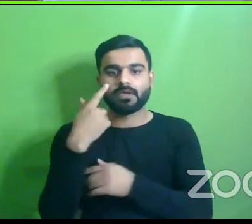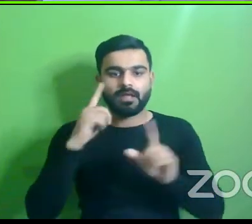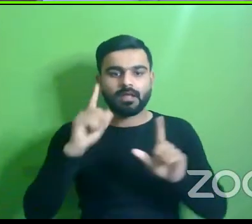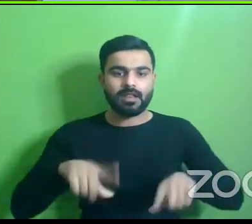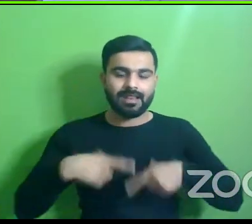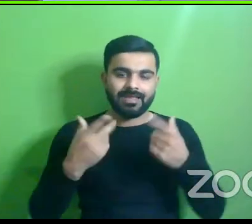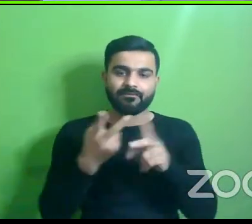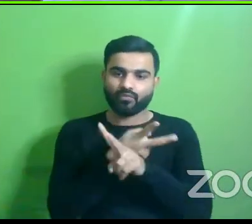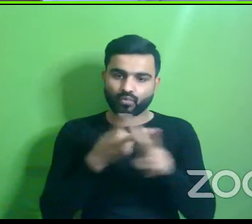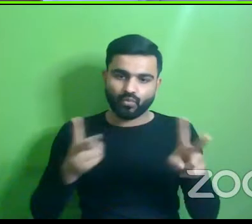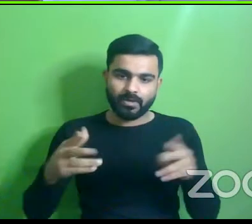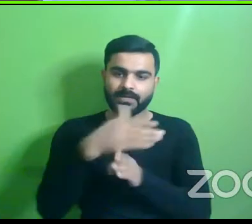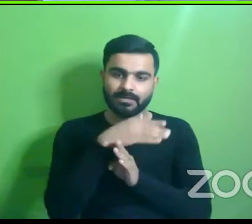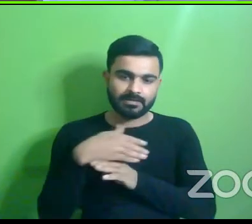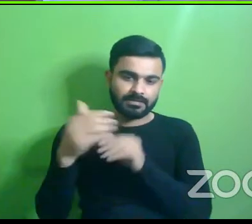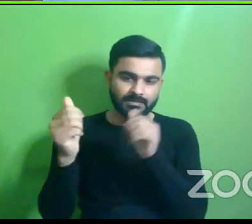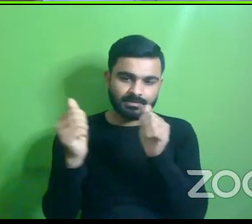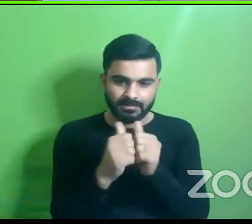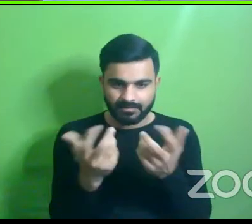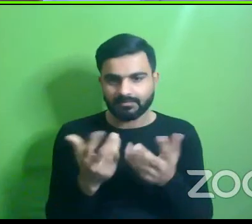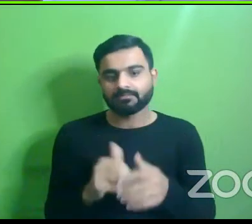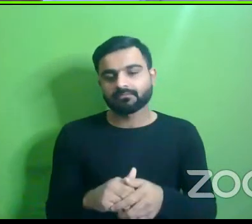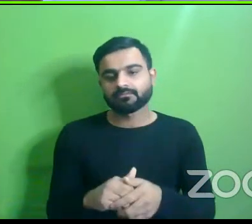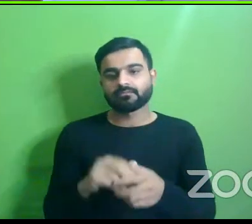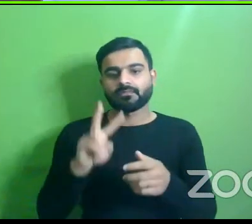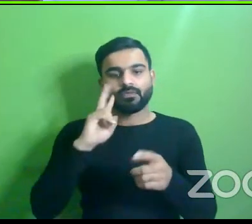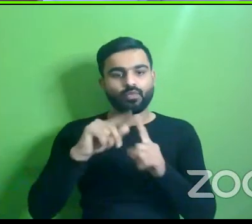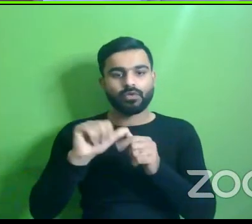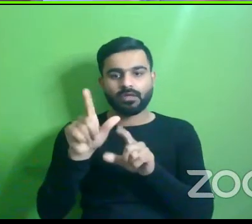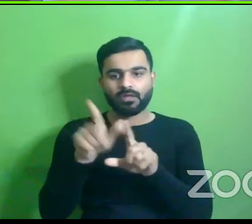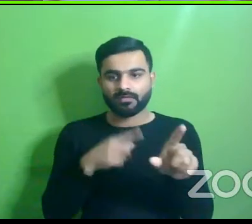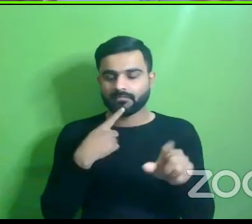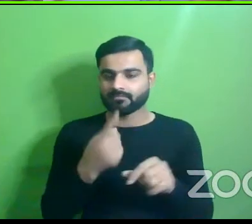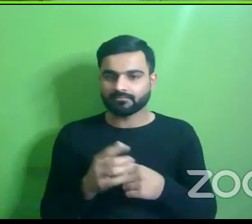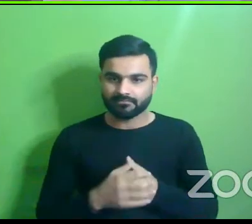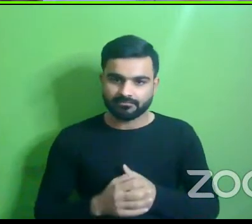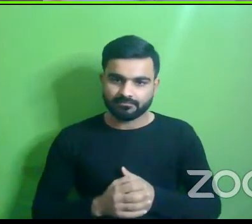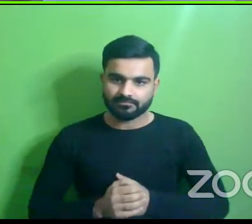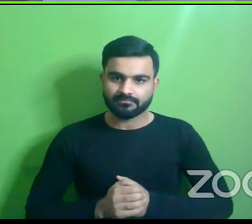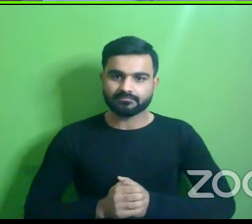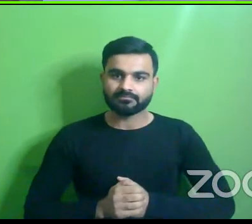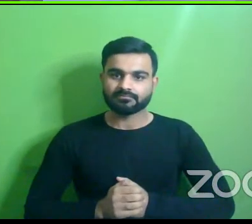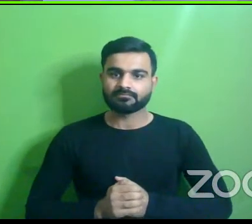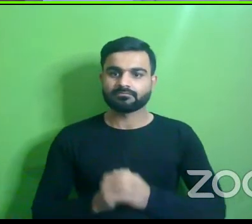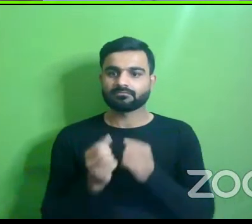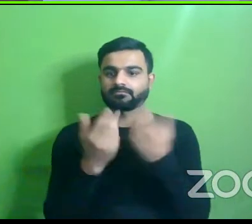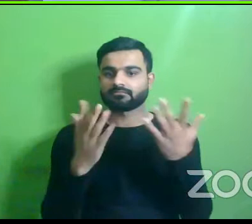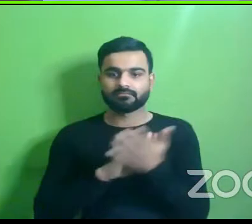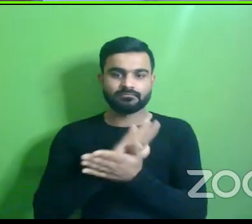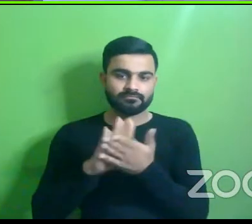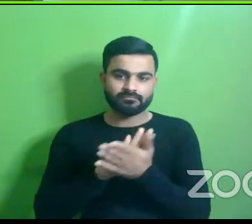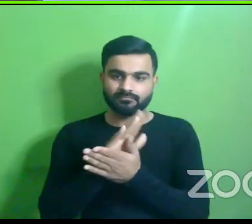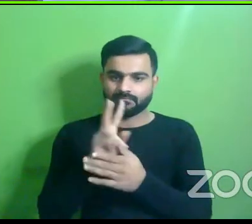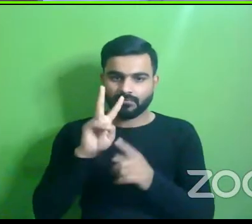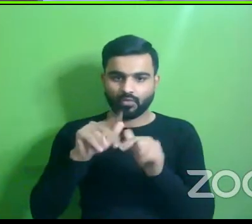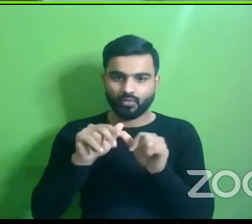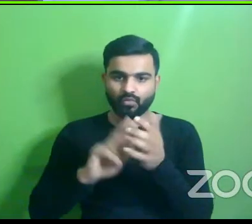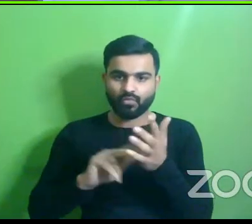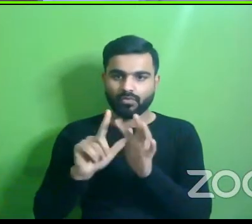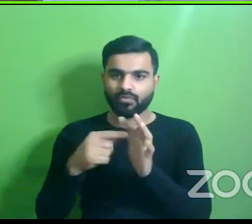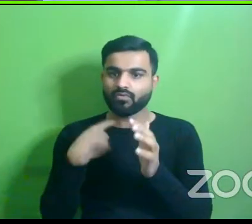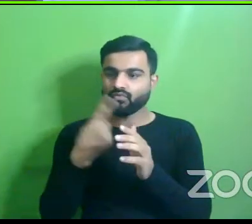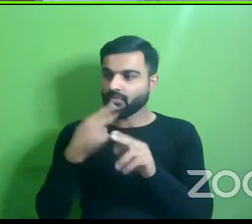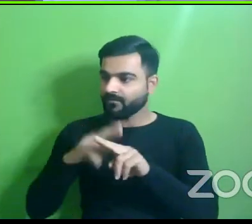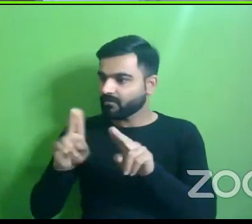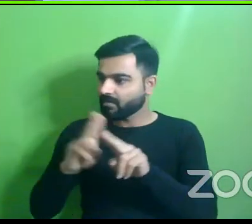hands of various stakeholders as vidya said that um there are no vendors out there who will you compete